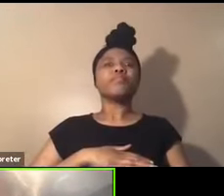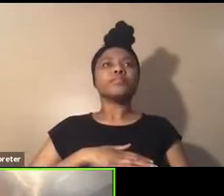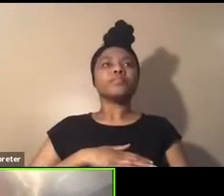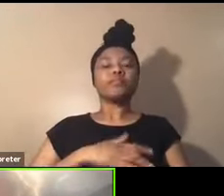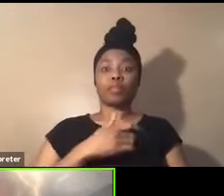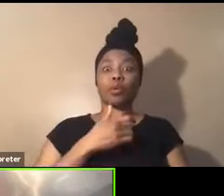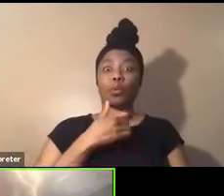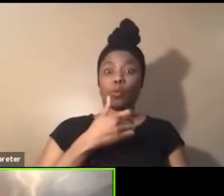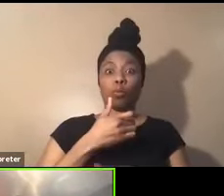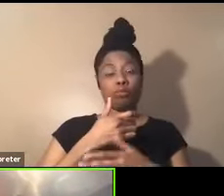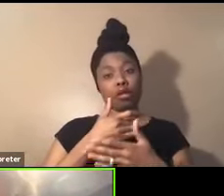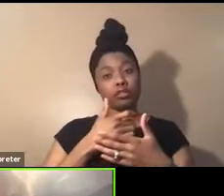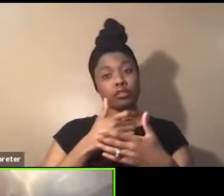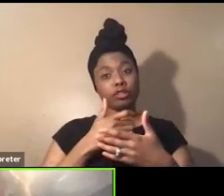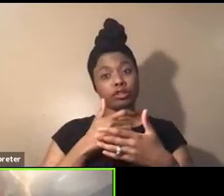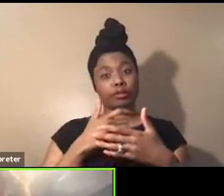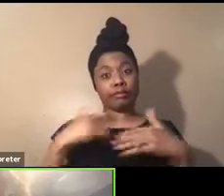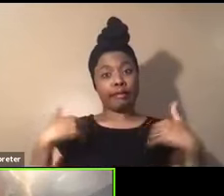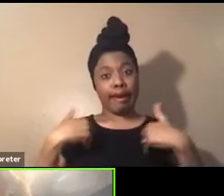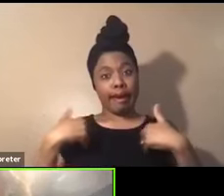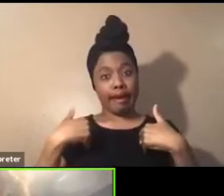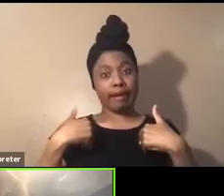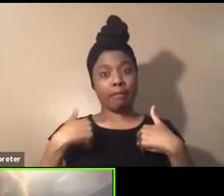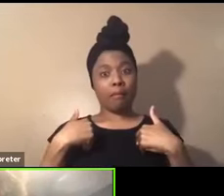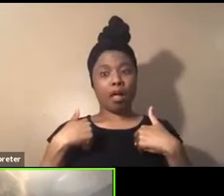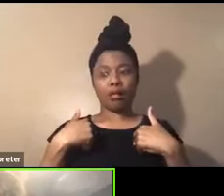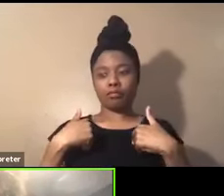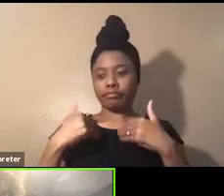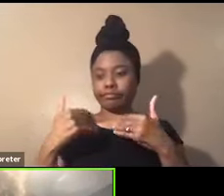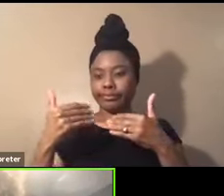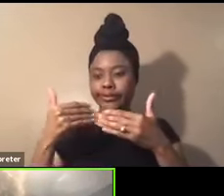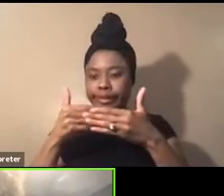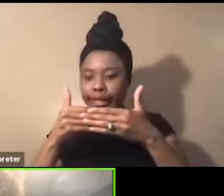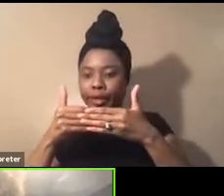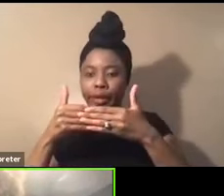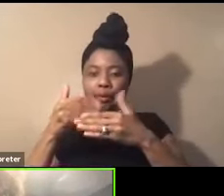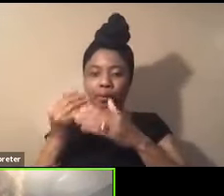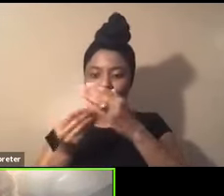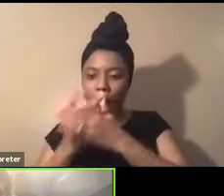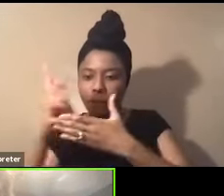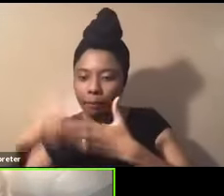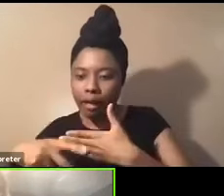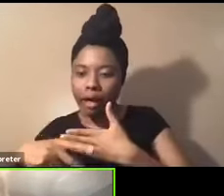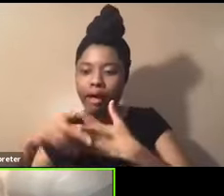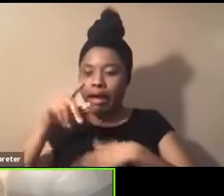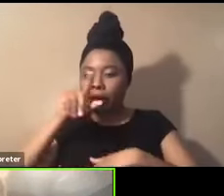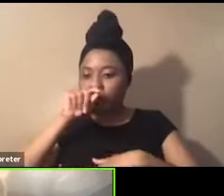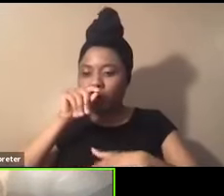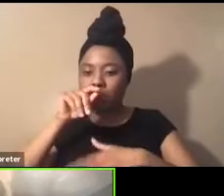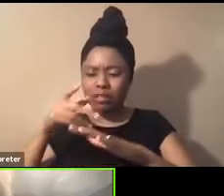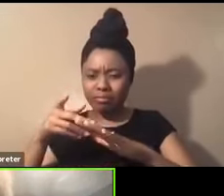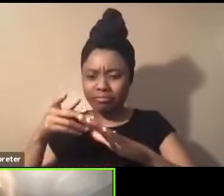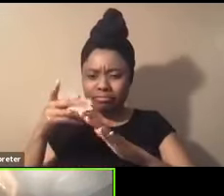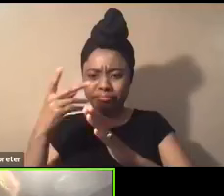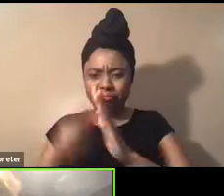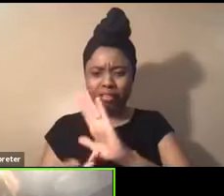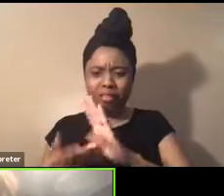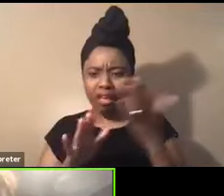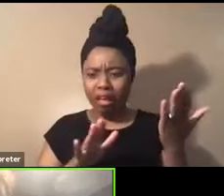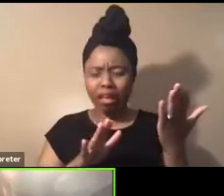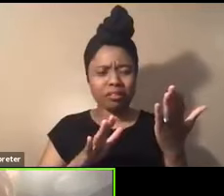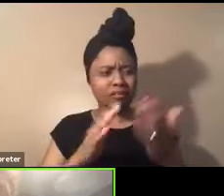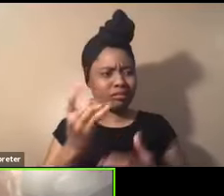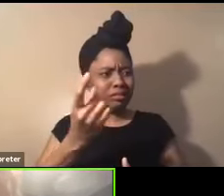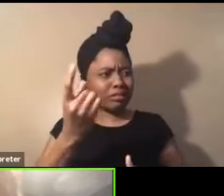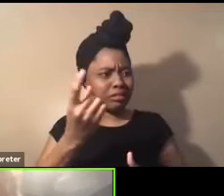um, by a plant and those animals or those birds and, you know, they fallen dead, you know, that there's something